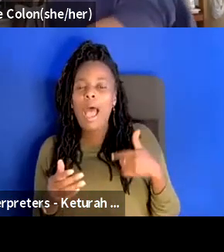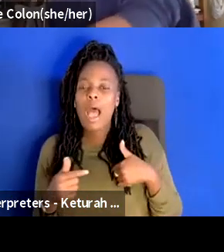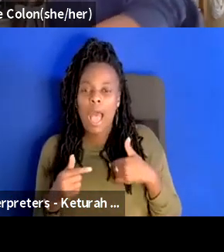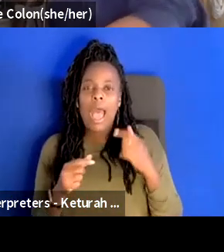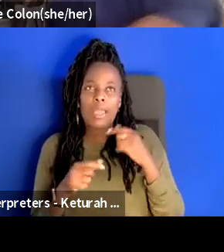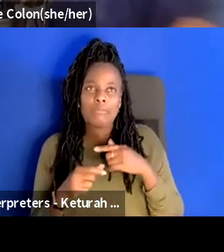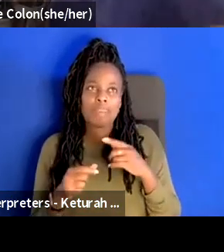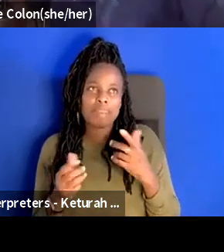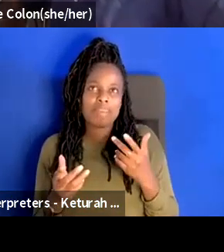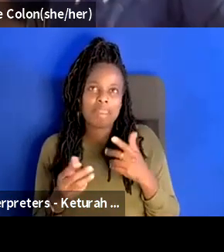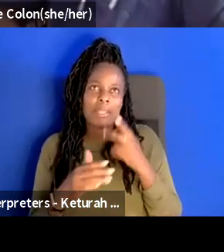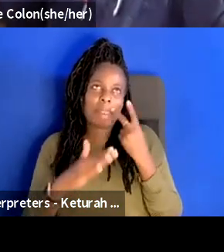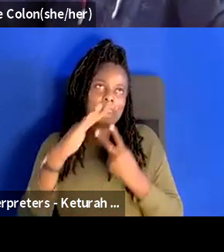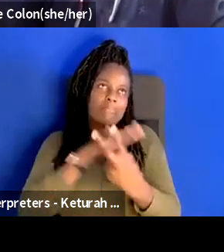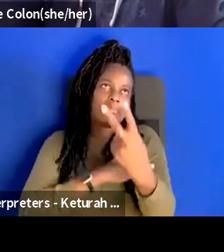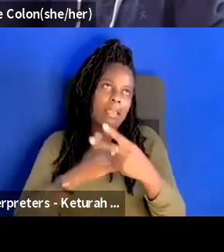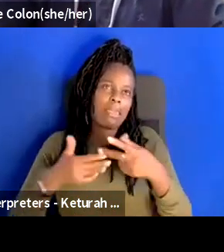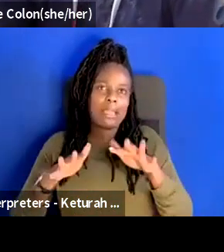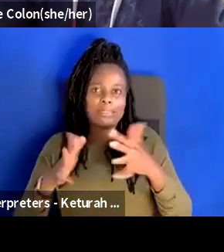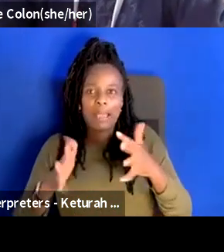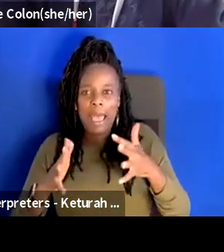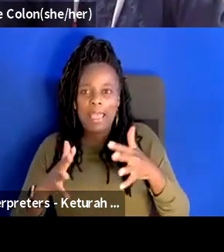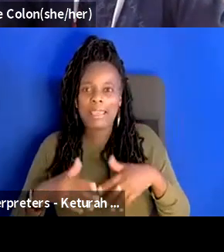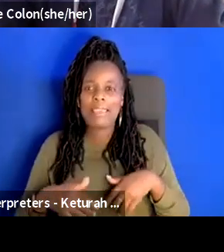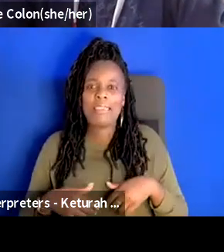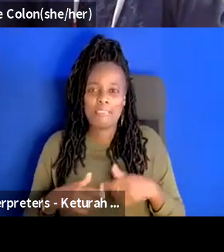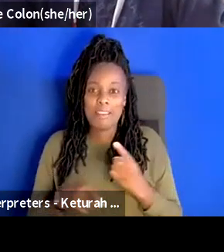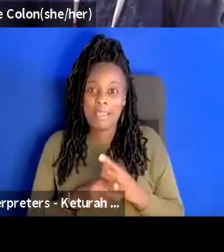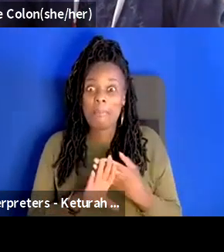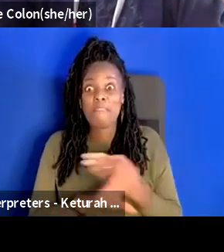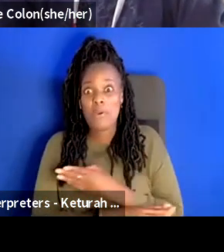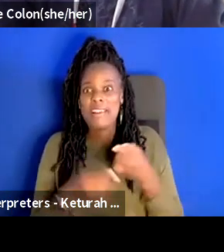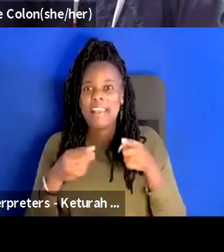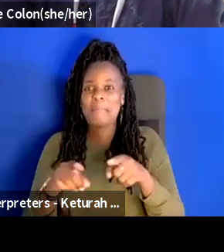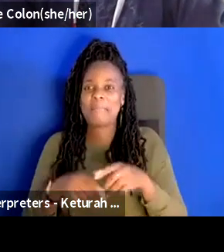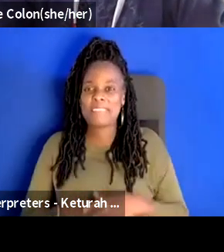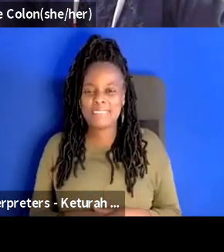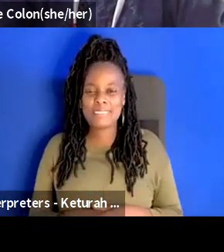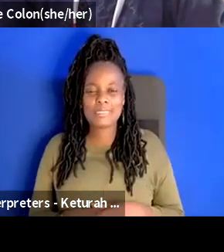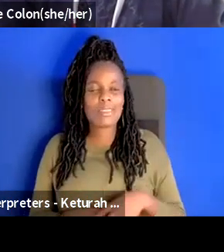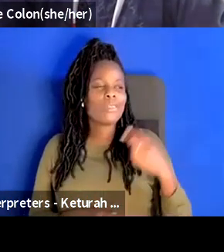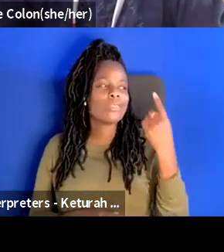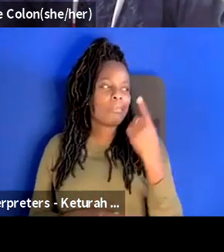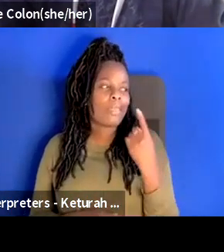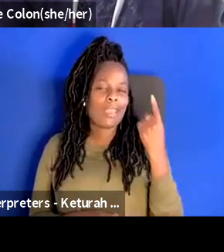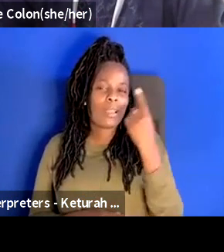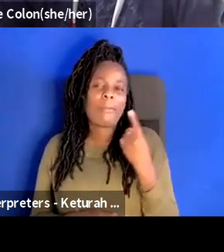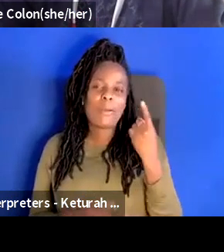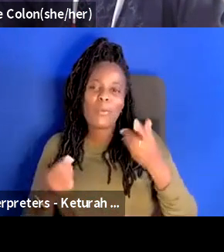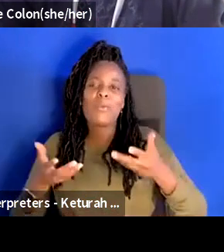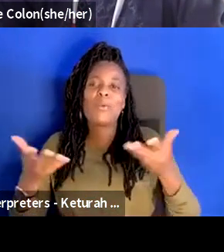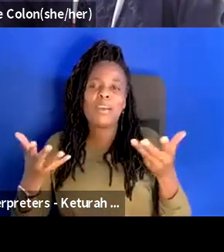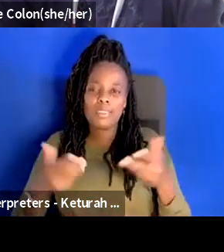makes me at least somewhat prepared for the actual situation that happens so one of the things that i am thinking a lot about is this